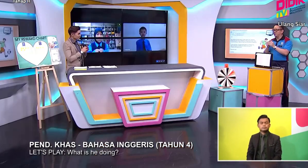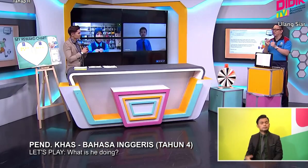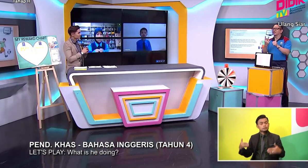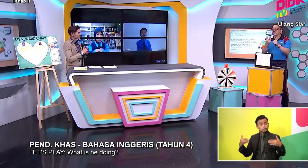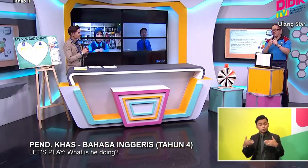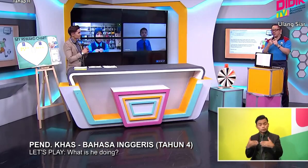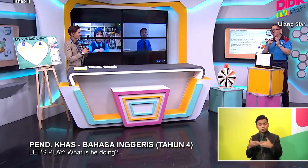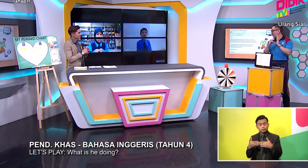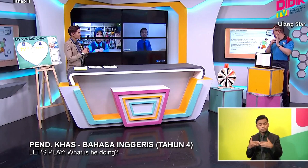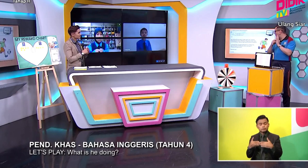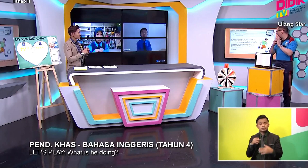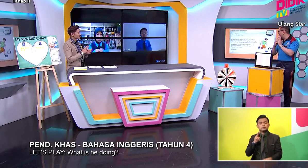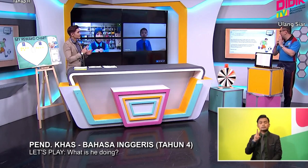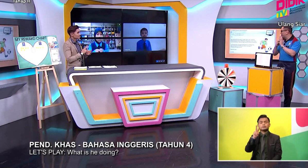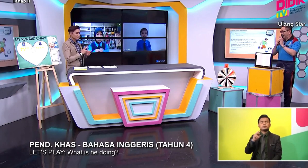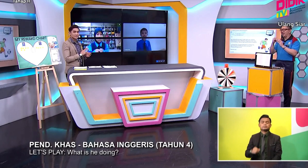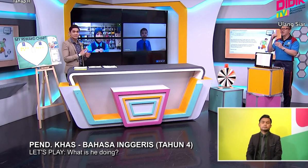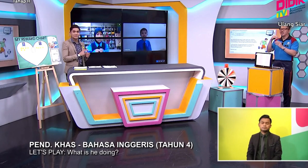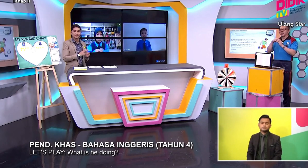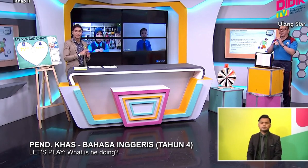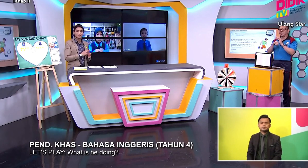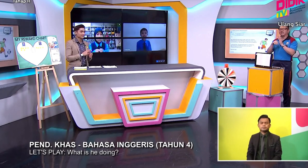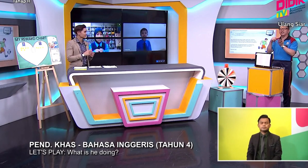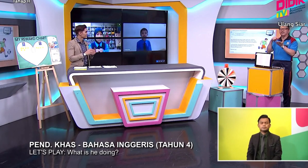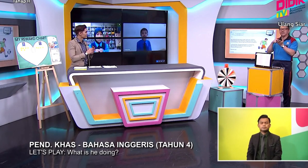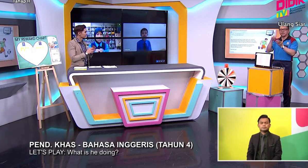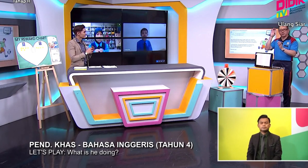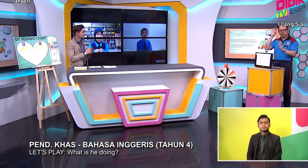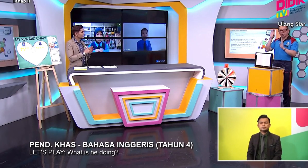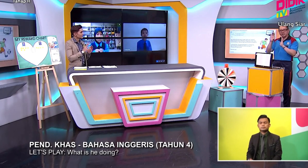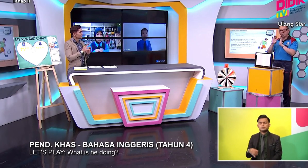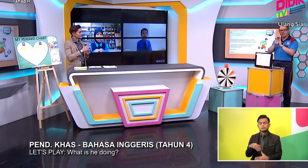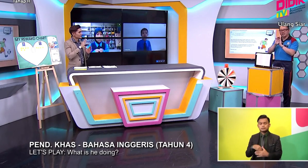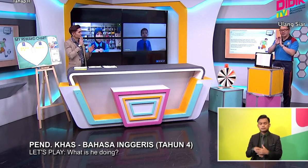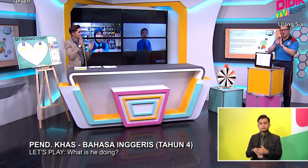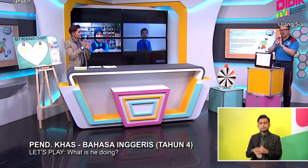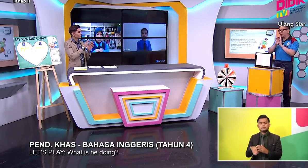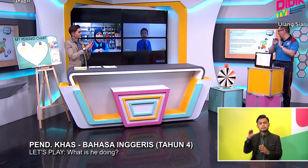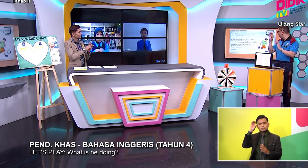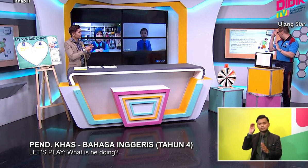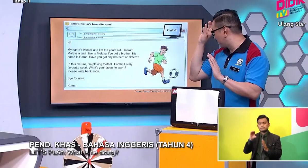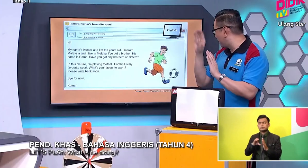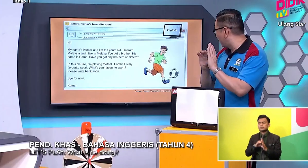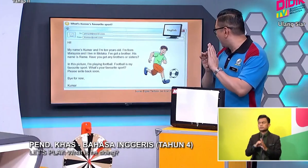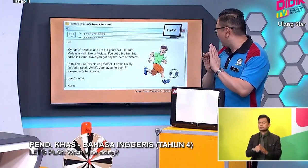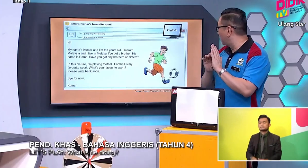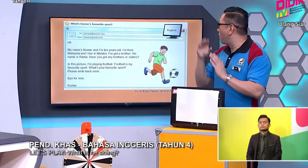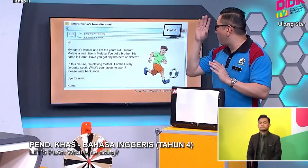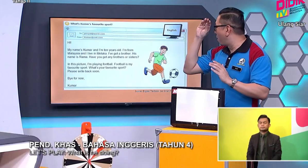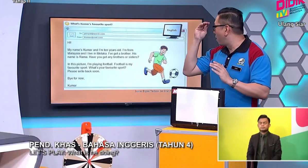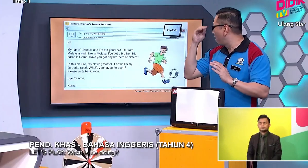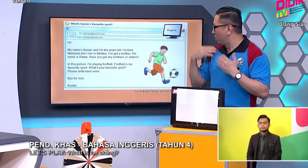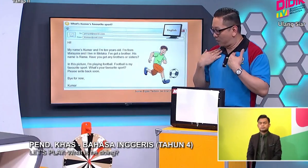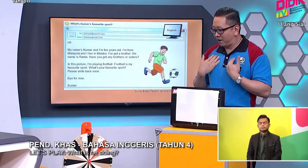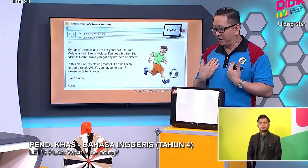With The second Paragraph Okay In This picture Okay This picture The